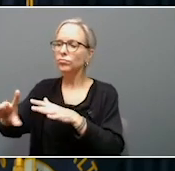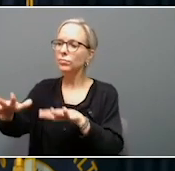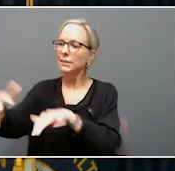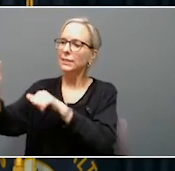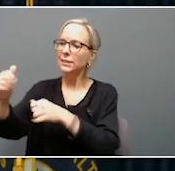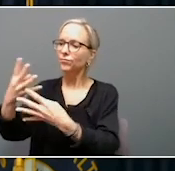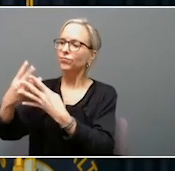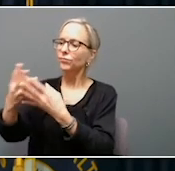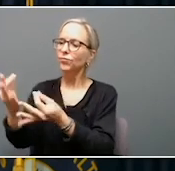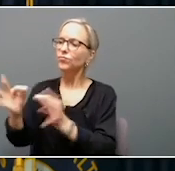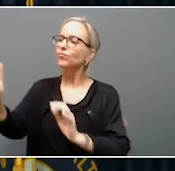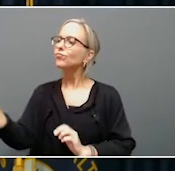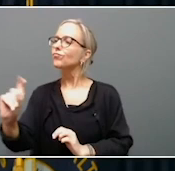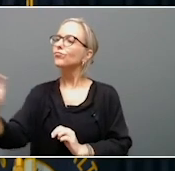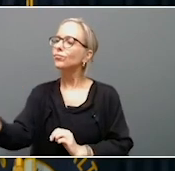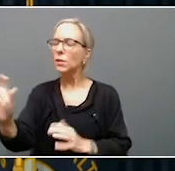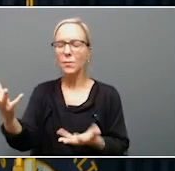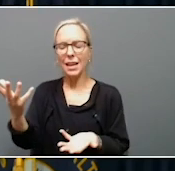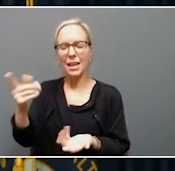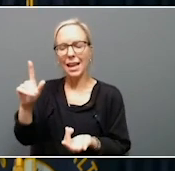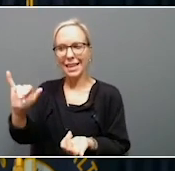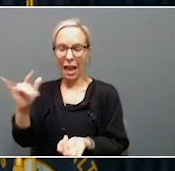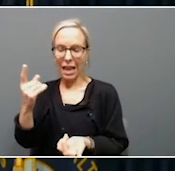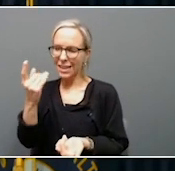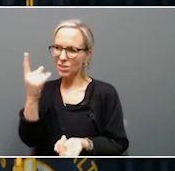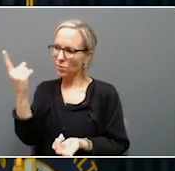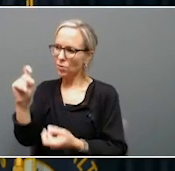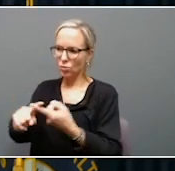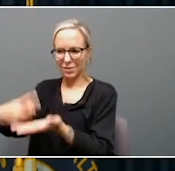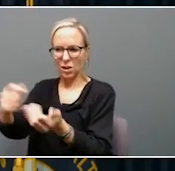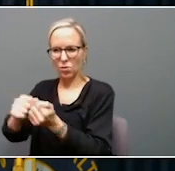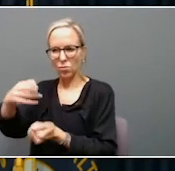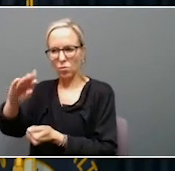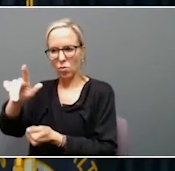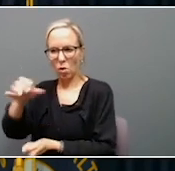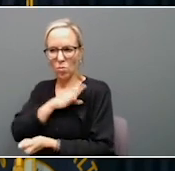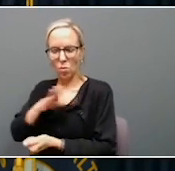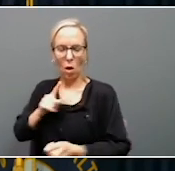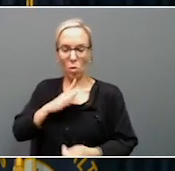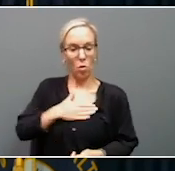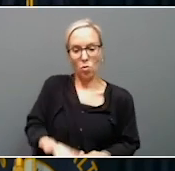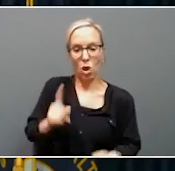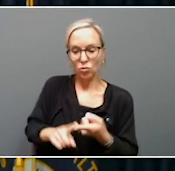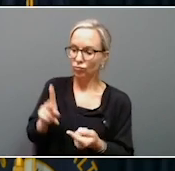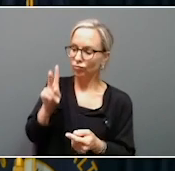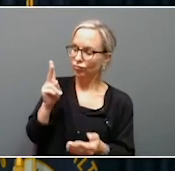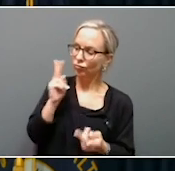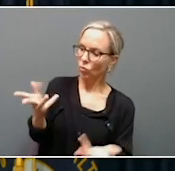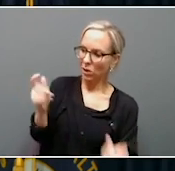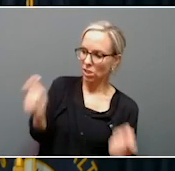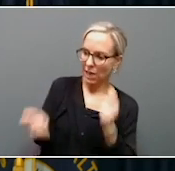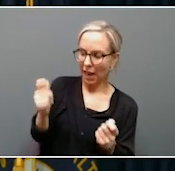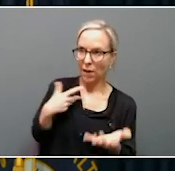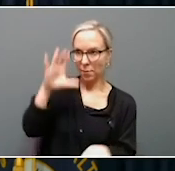about this parole board. But I'm always willing to look at different changes if I believe that it improves public safety.